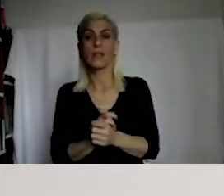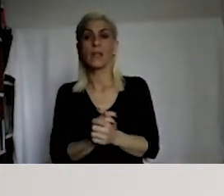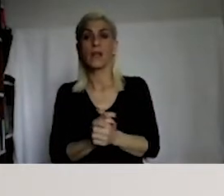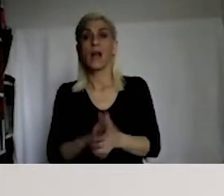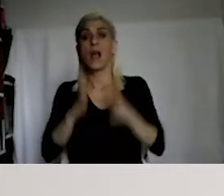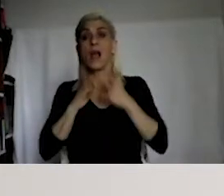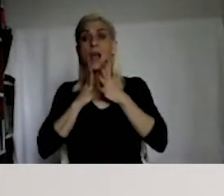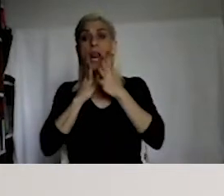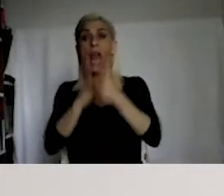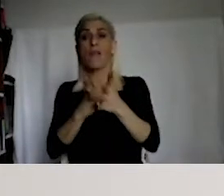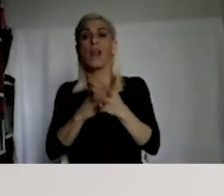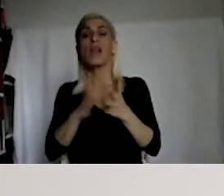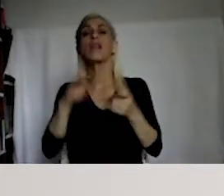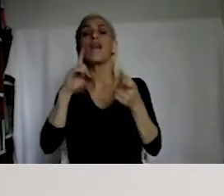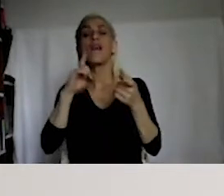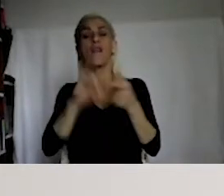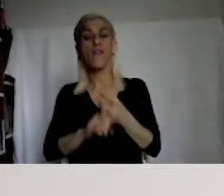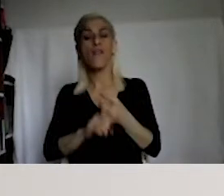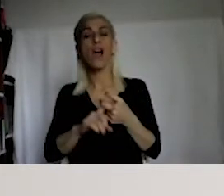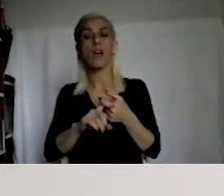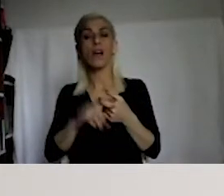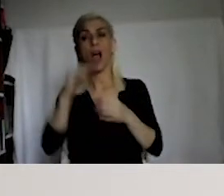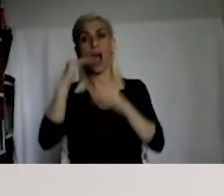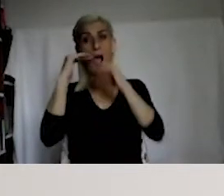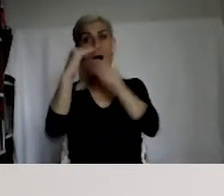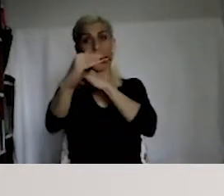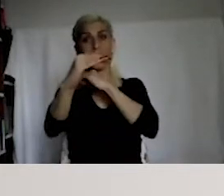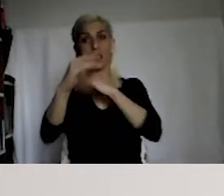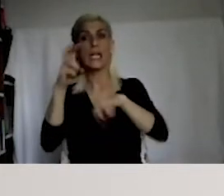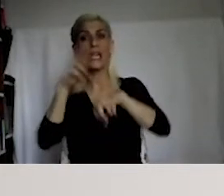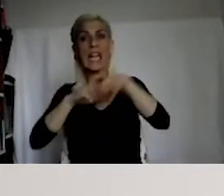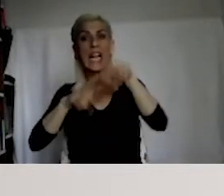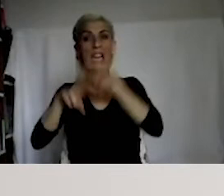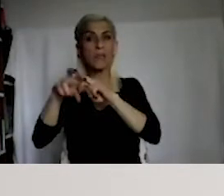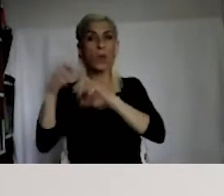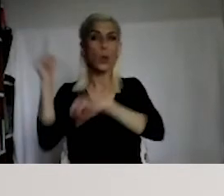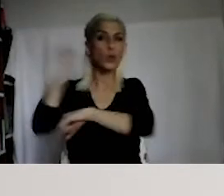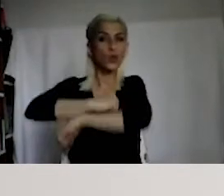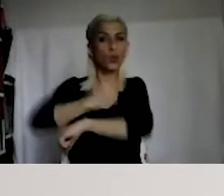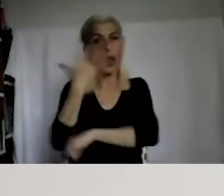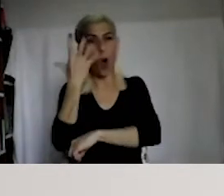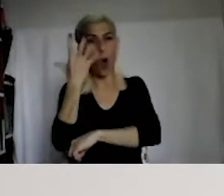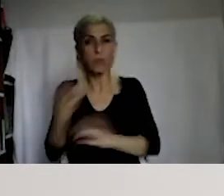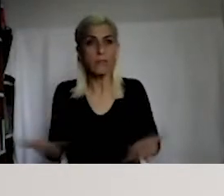Inciting people to violence.